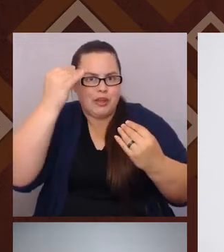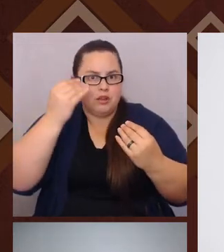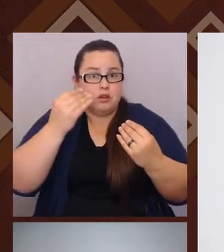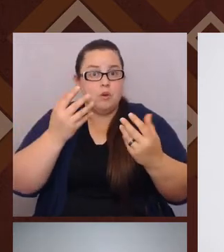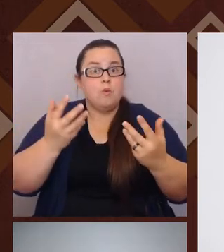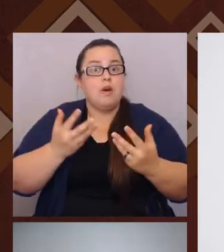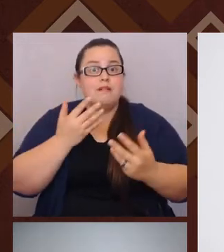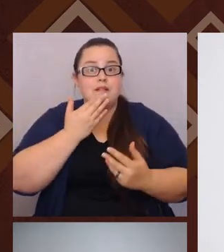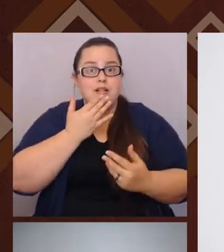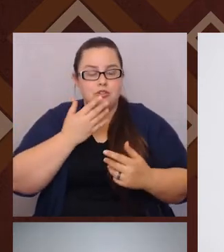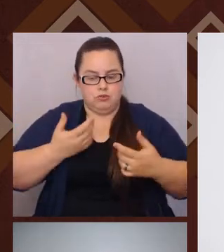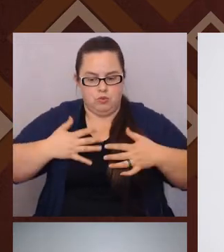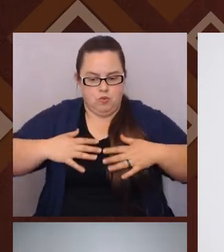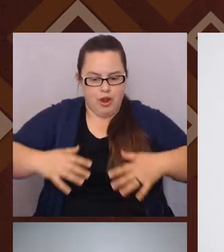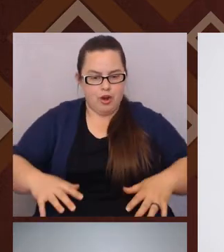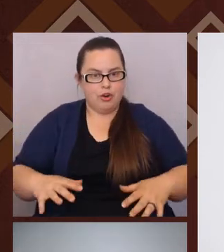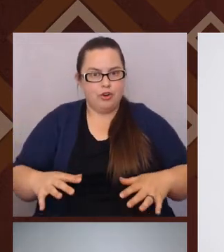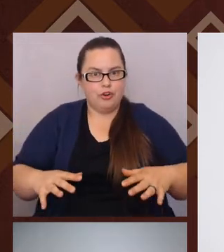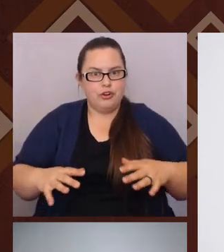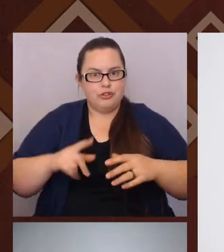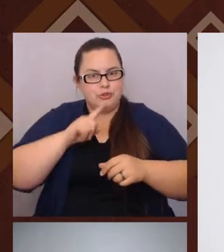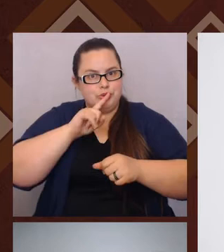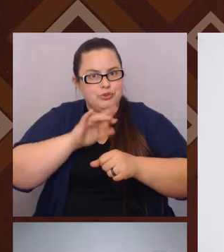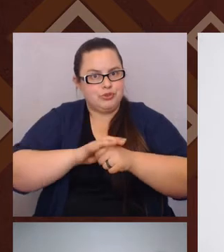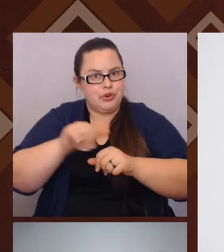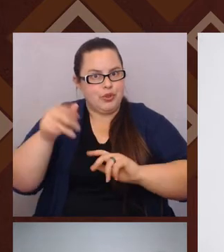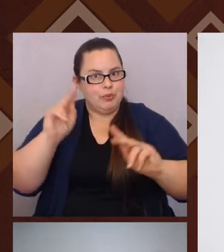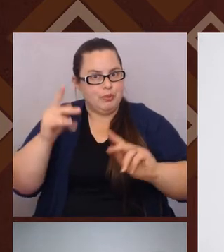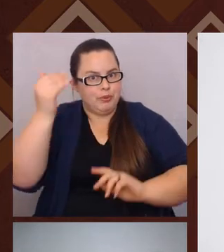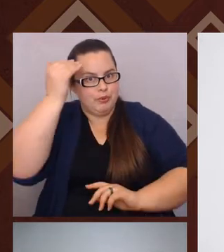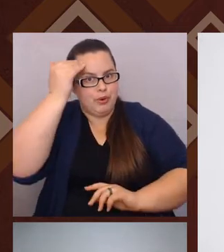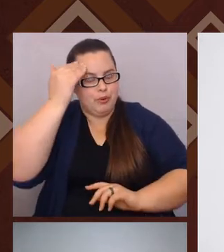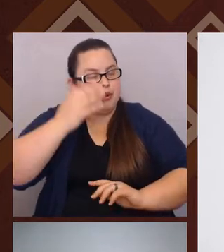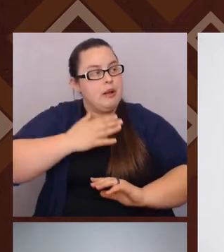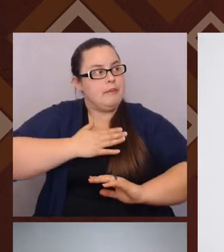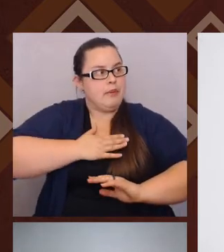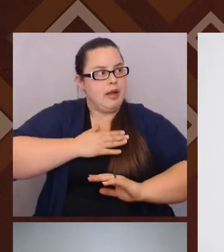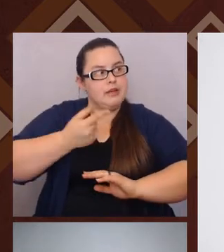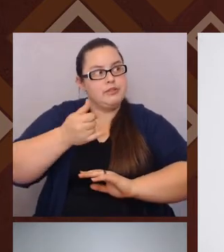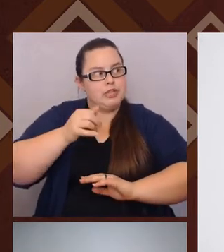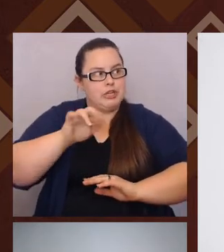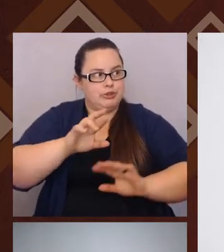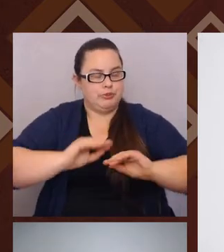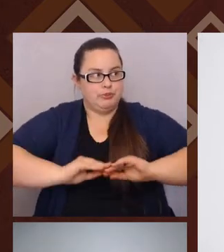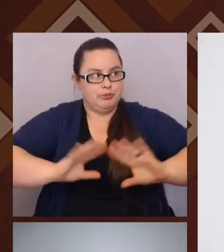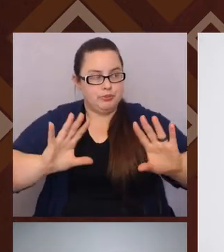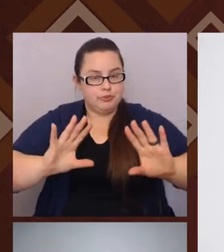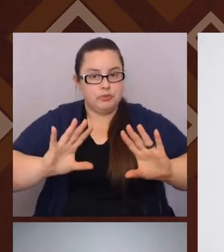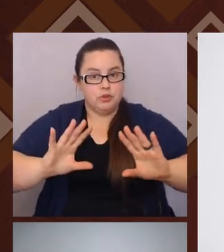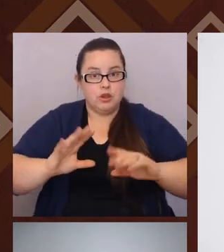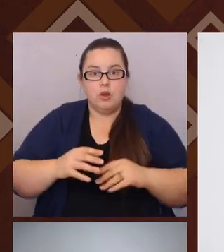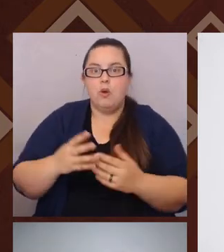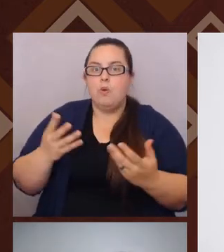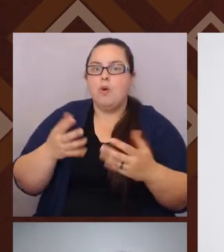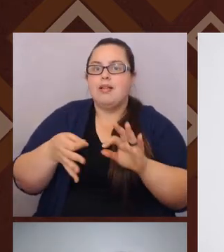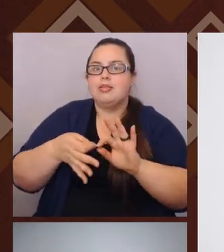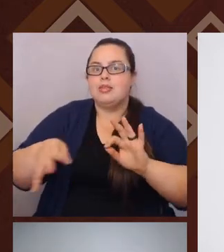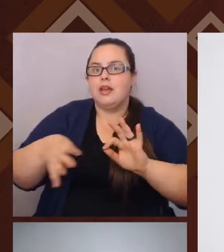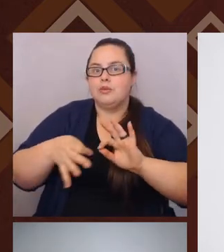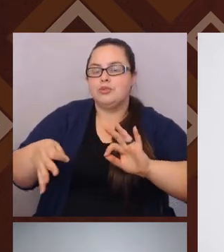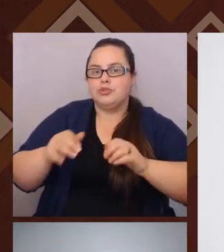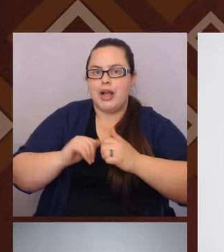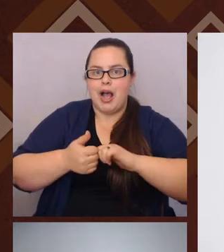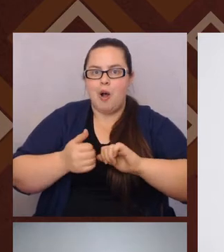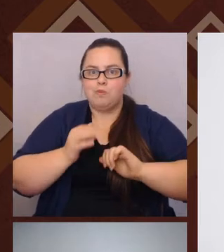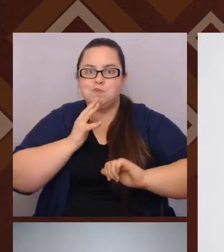wear to make sure that it's clear to others, maybe what gender you are or what language to use. Right.